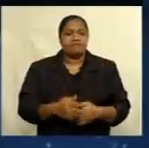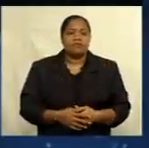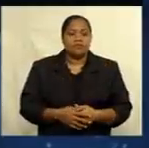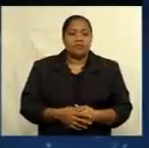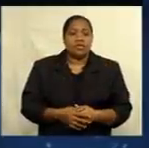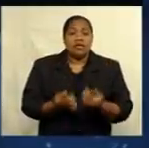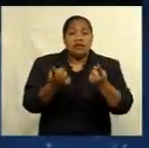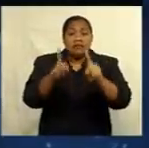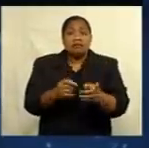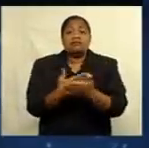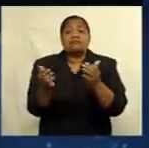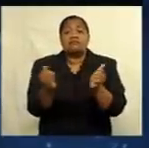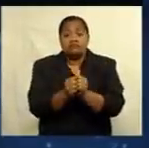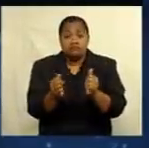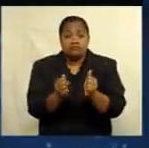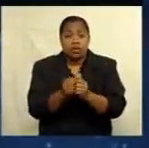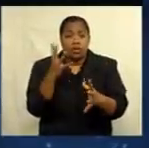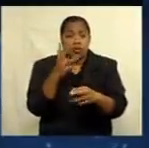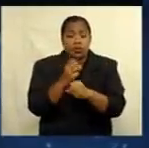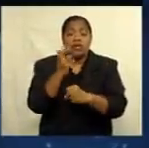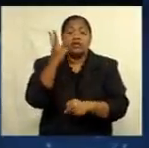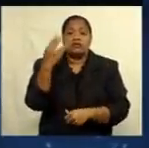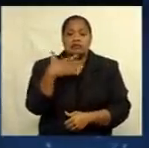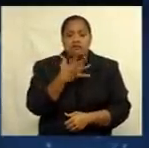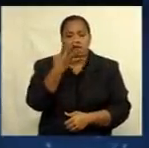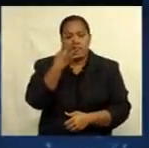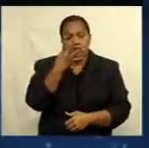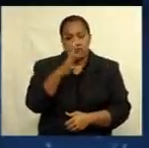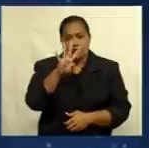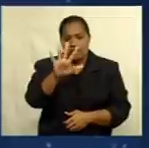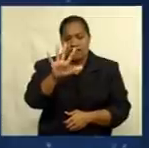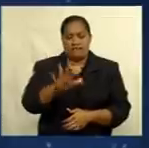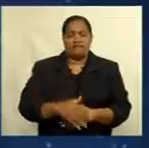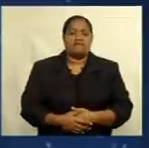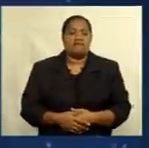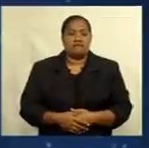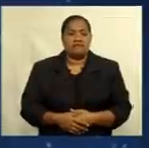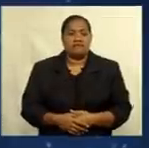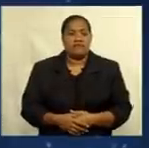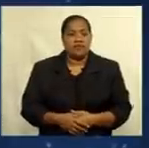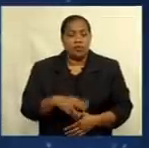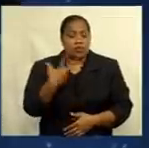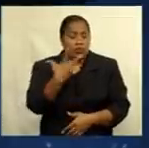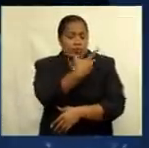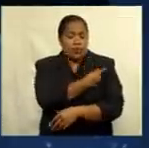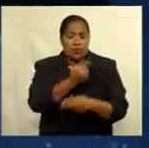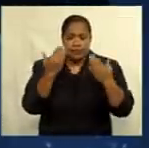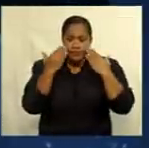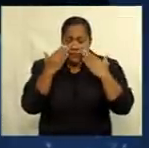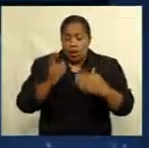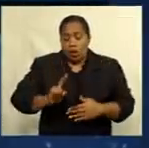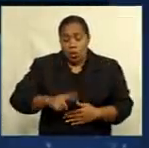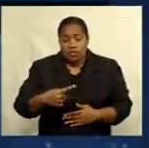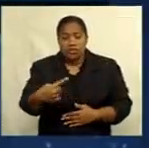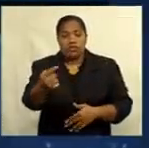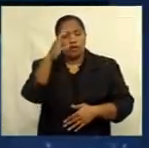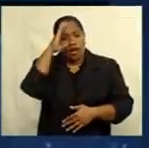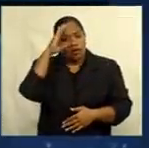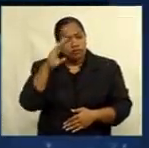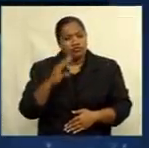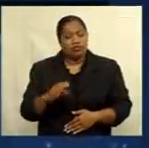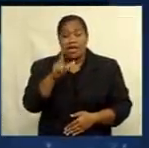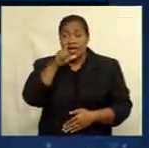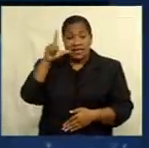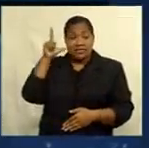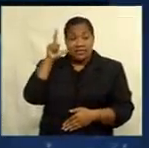The COVID-19 death toll stands at 345. The vaccination campaign continues around the country As of